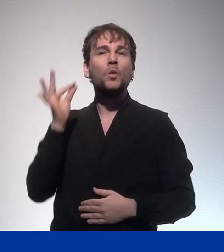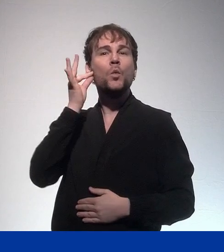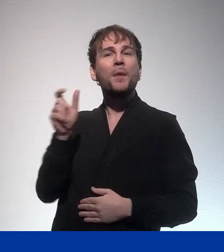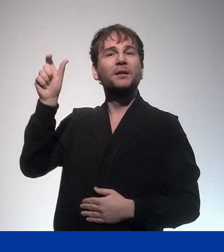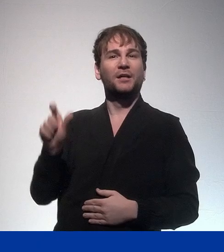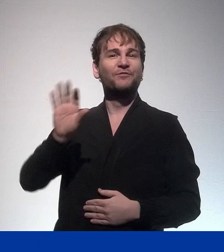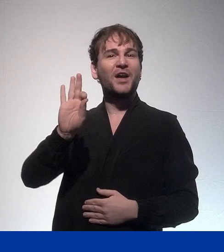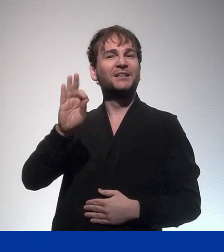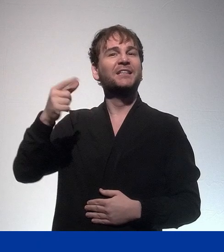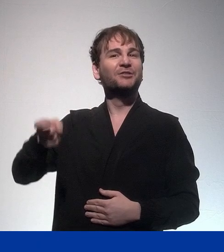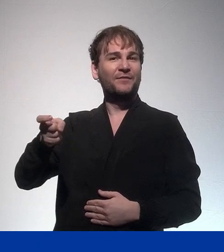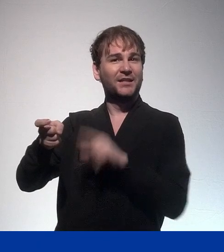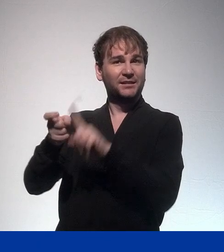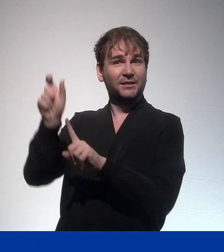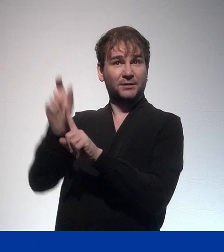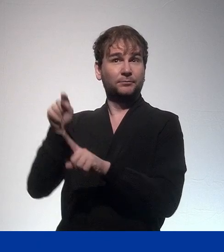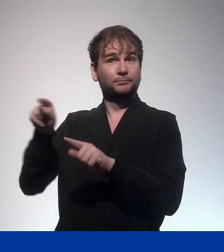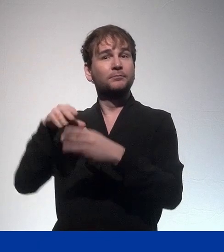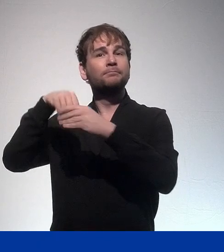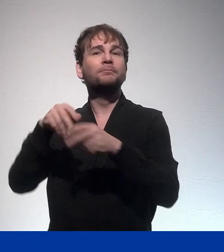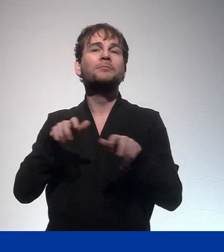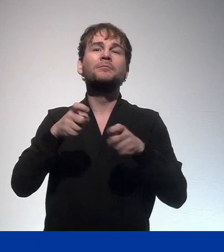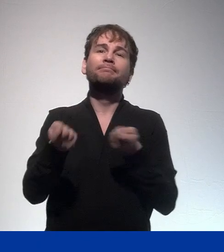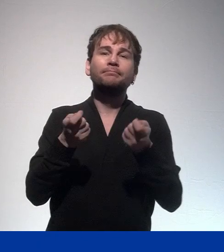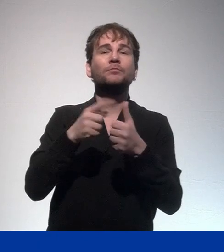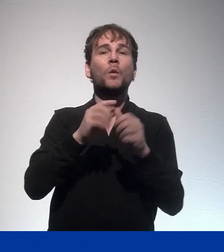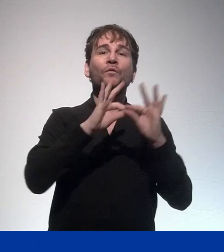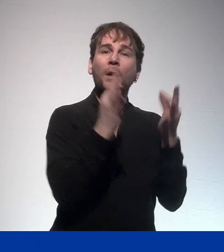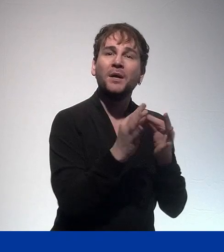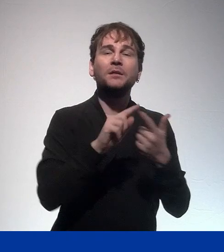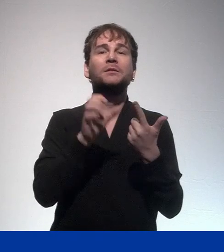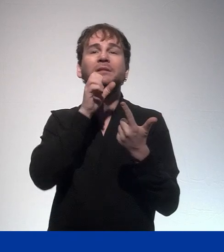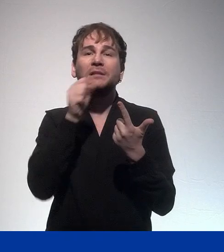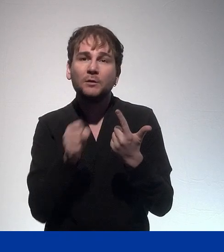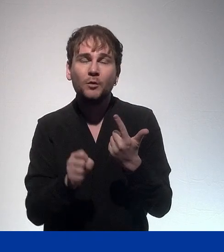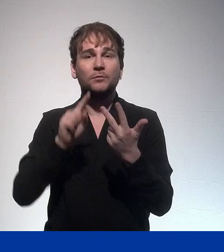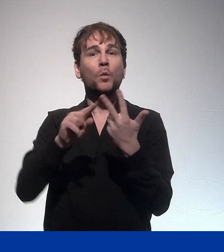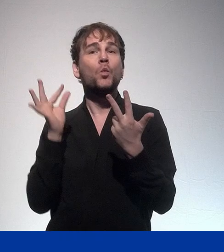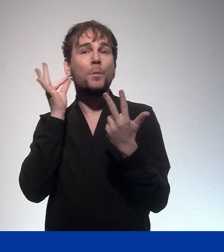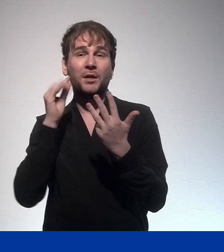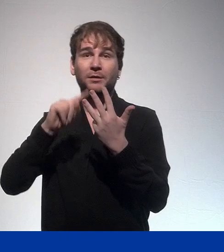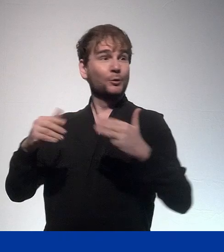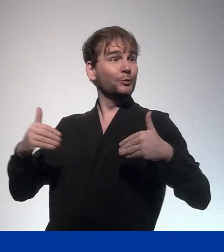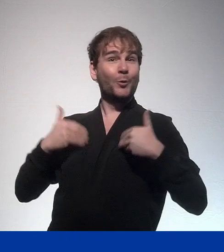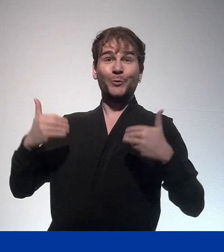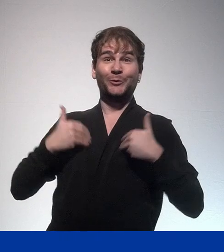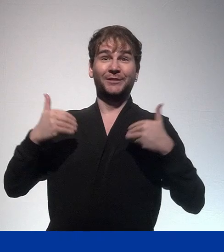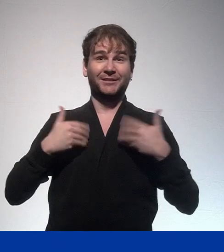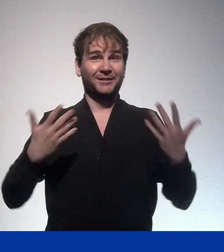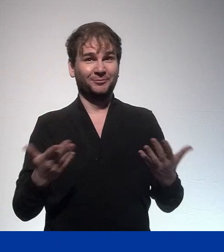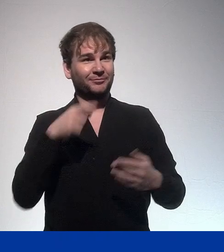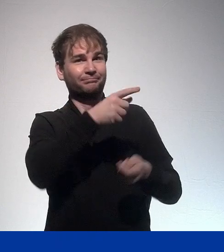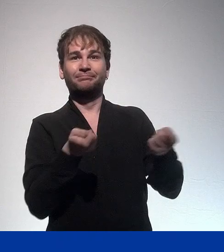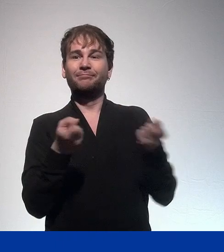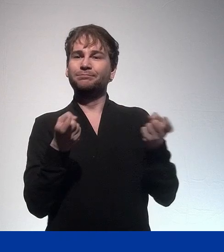senior citizens, women and youth. We can see Franziska Giffey, we hope we can hear Franziska Giffey as well. Hello.